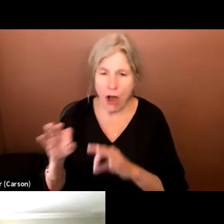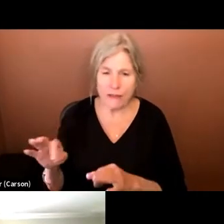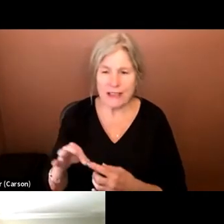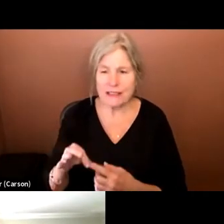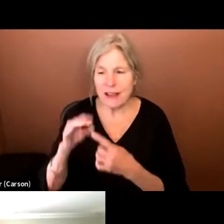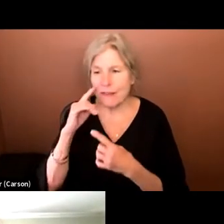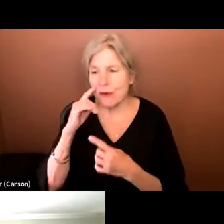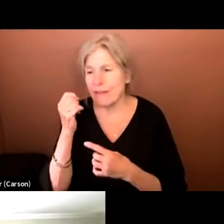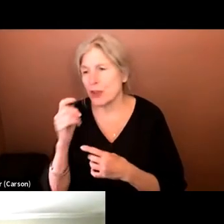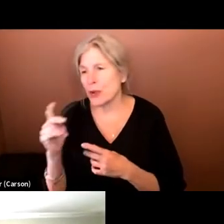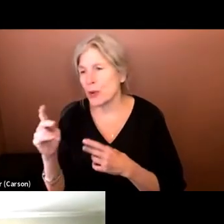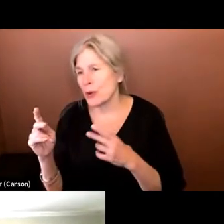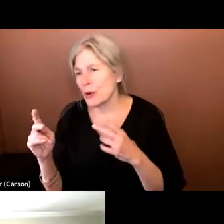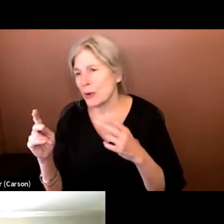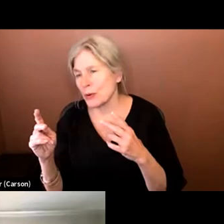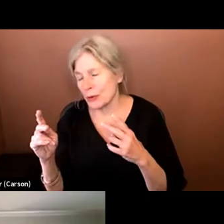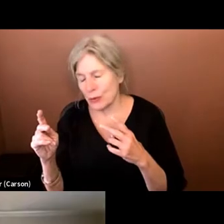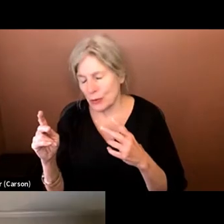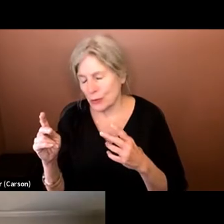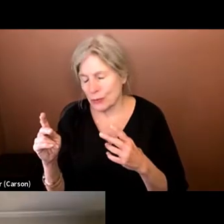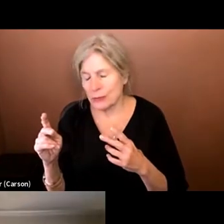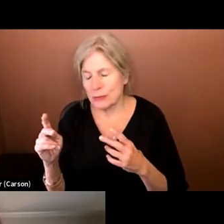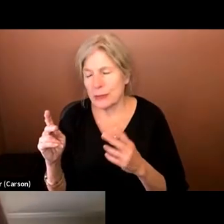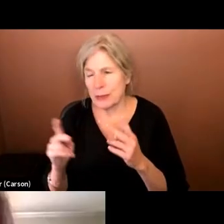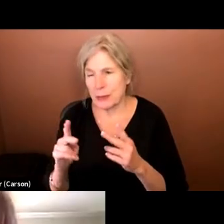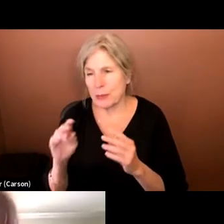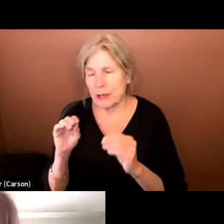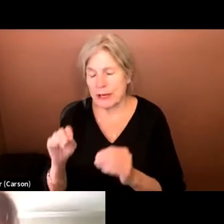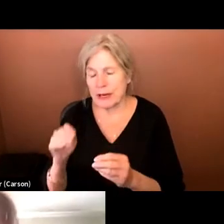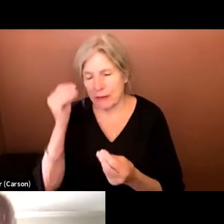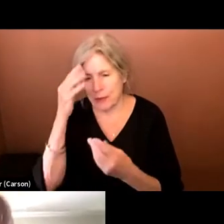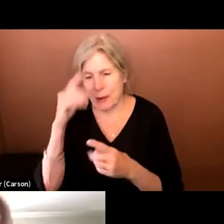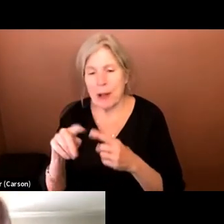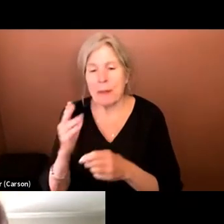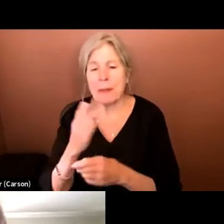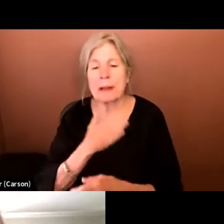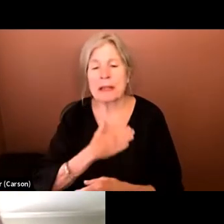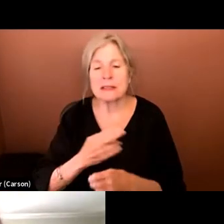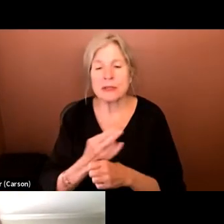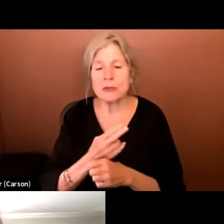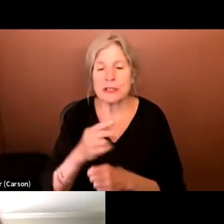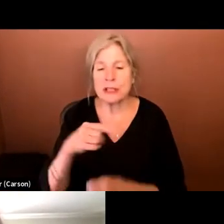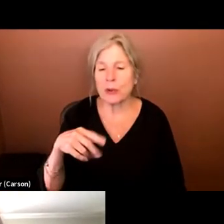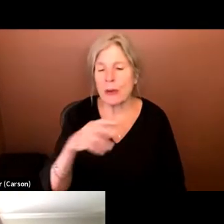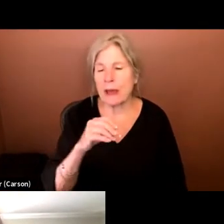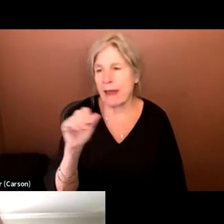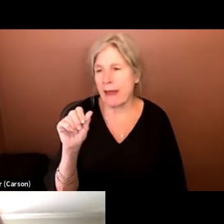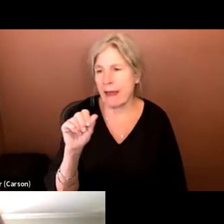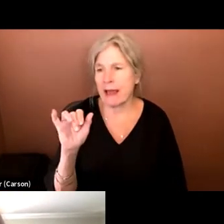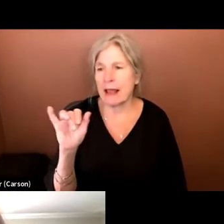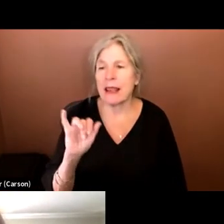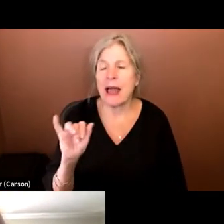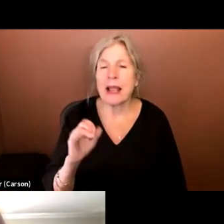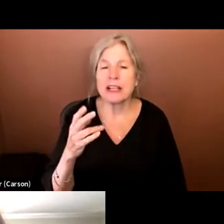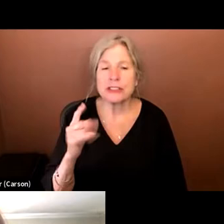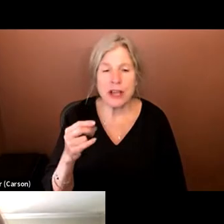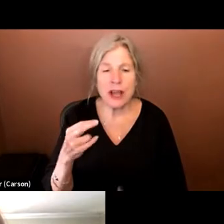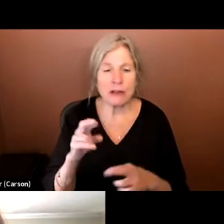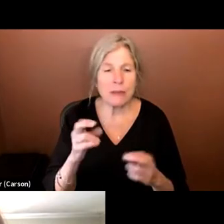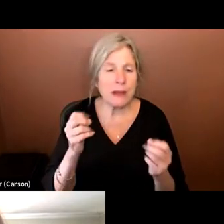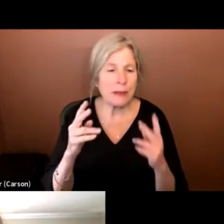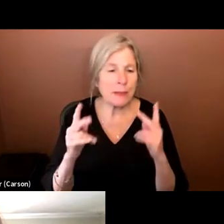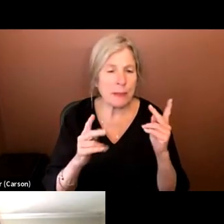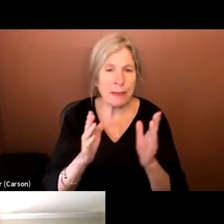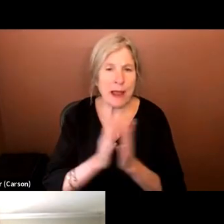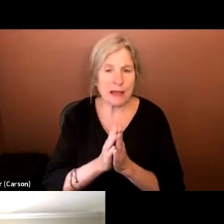information you need. But please use the Q&A as if it's a chat room. Many people have been asking throughout